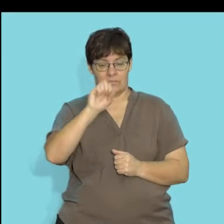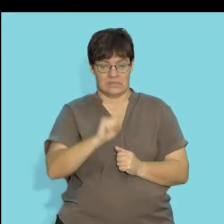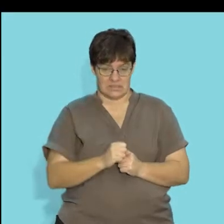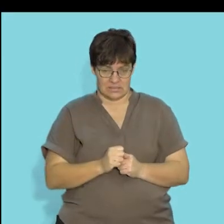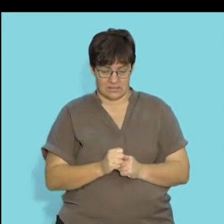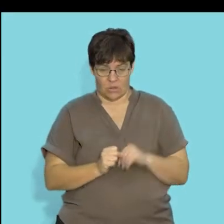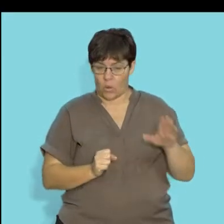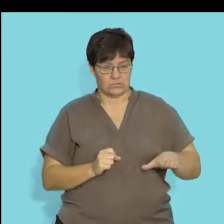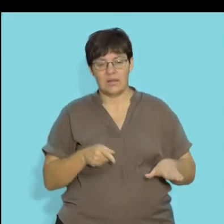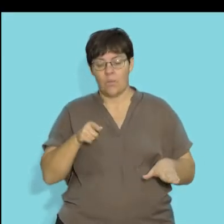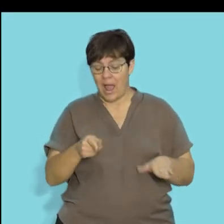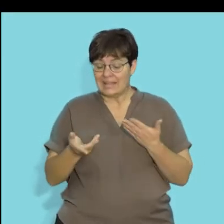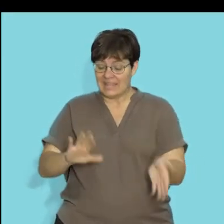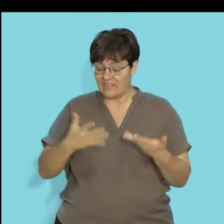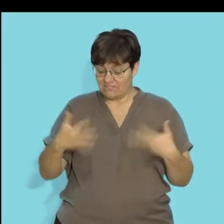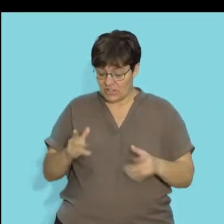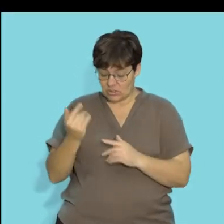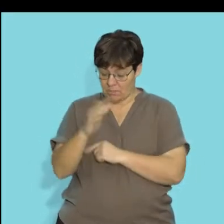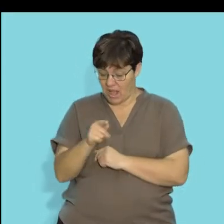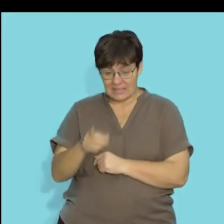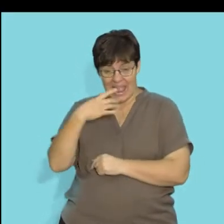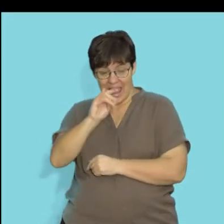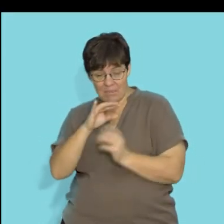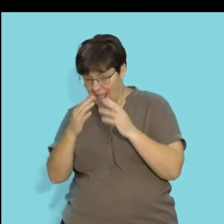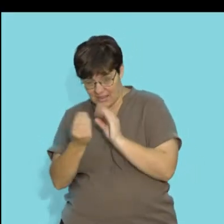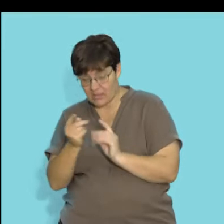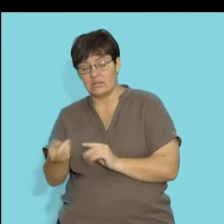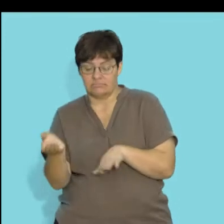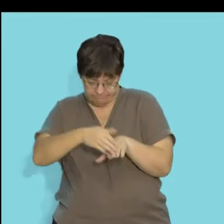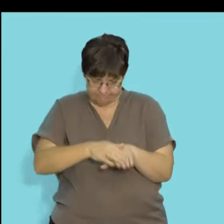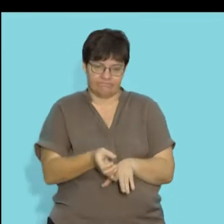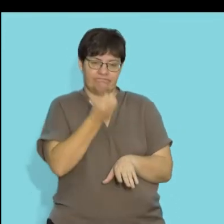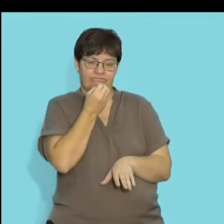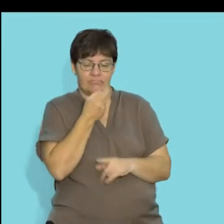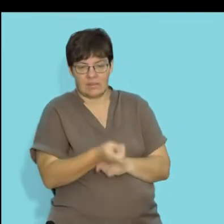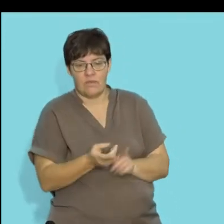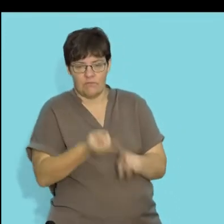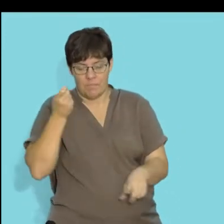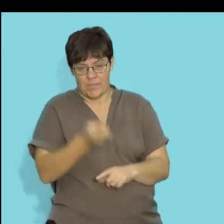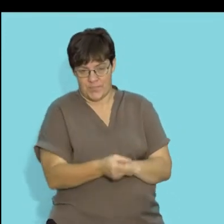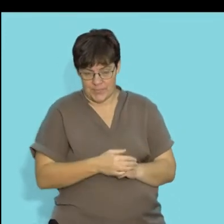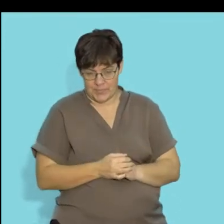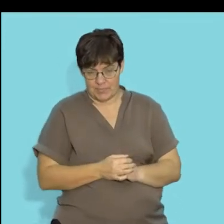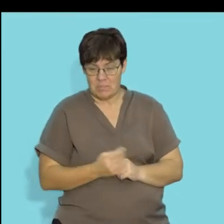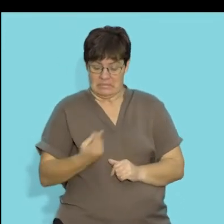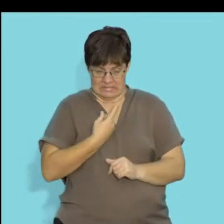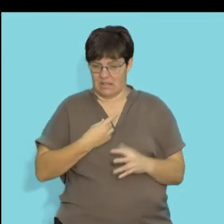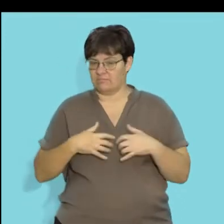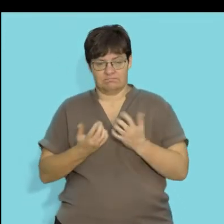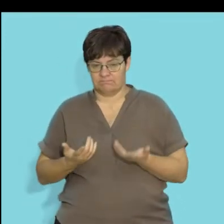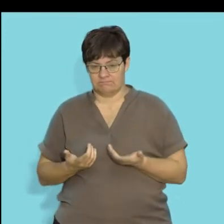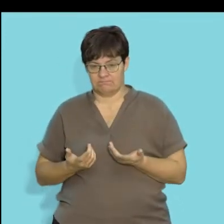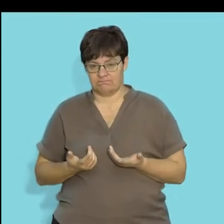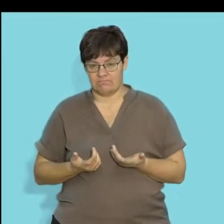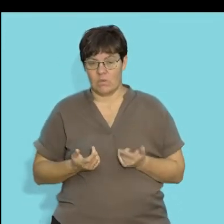autotrophs. They feed on dead plant and animal material. So, the term saprotrophs refers to organisms